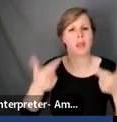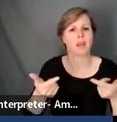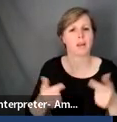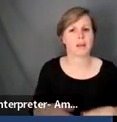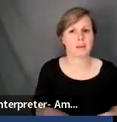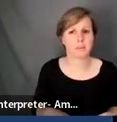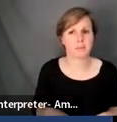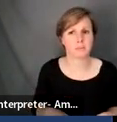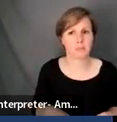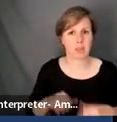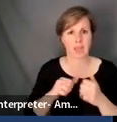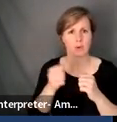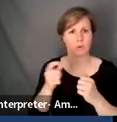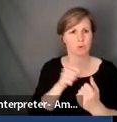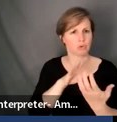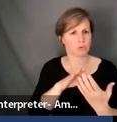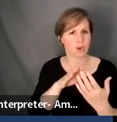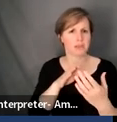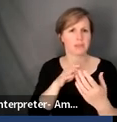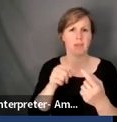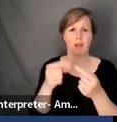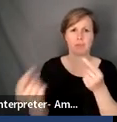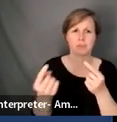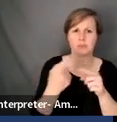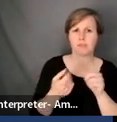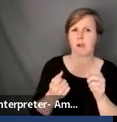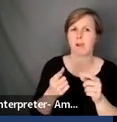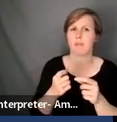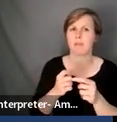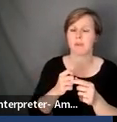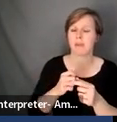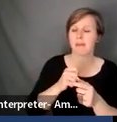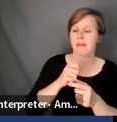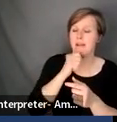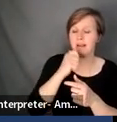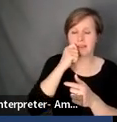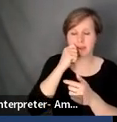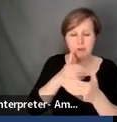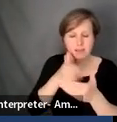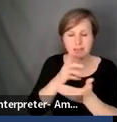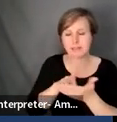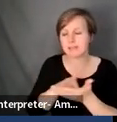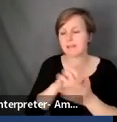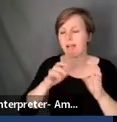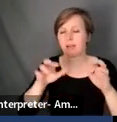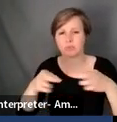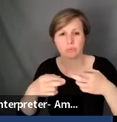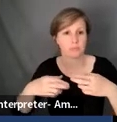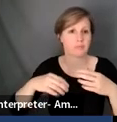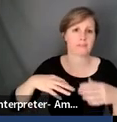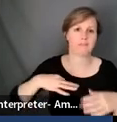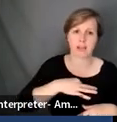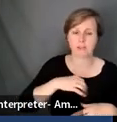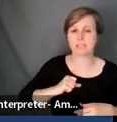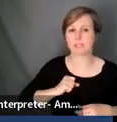How do you address opposition that you may face to having an anti-racist classroom? Opposition could be from students, faculty, parents,